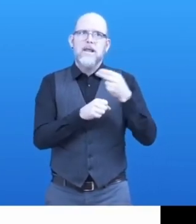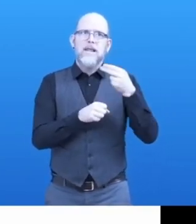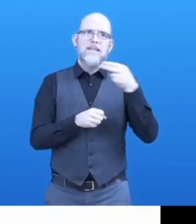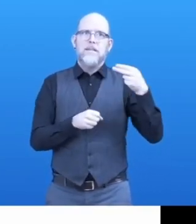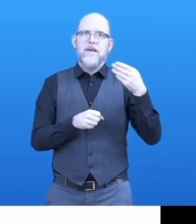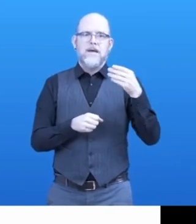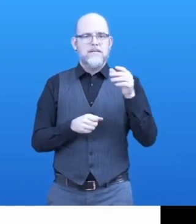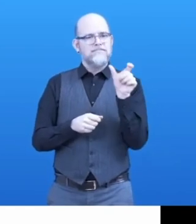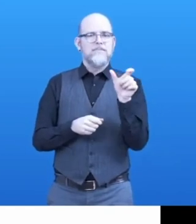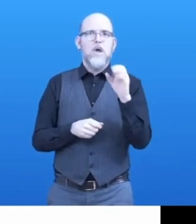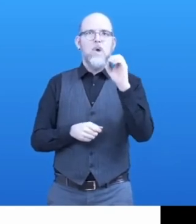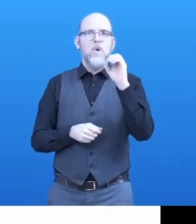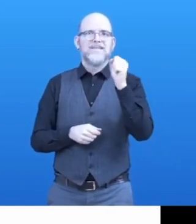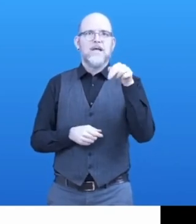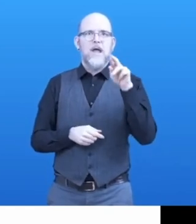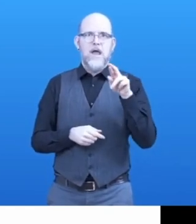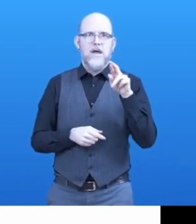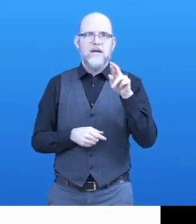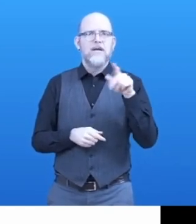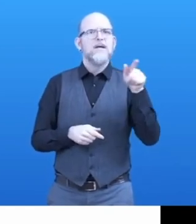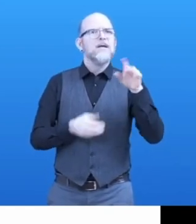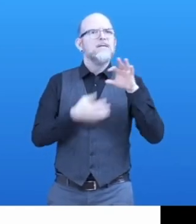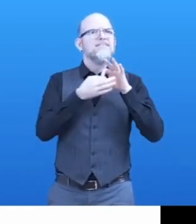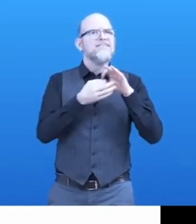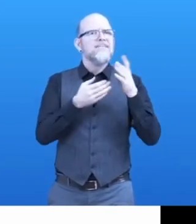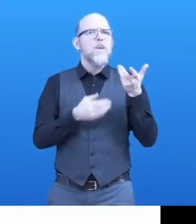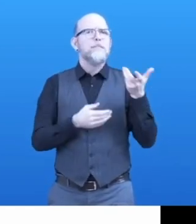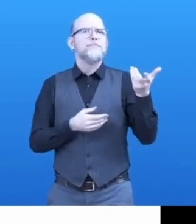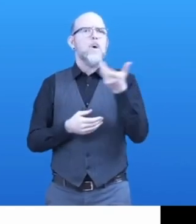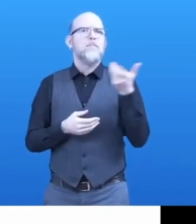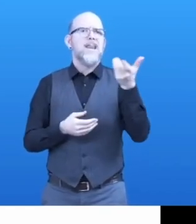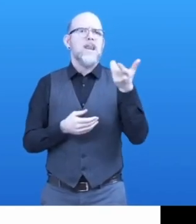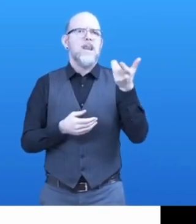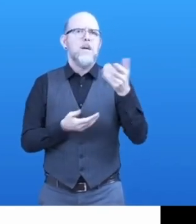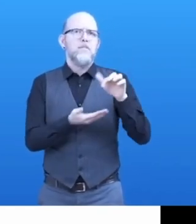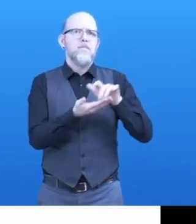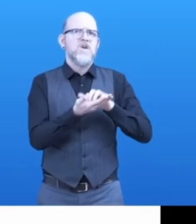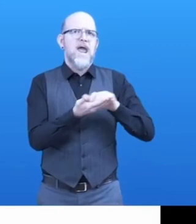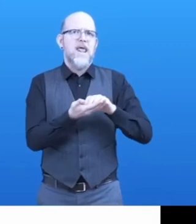Johannes, let us know more about your approach.